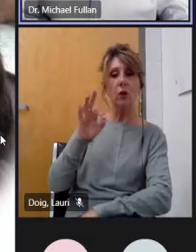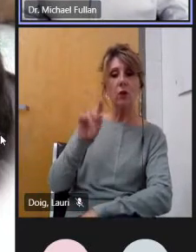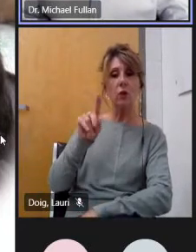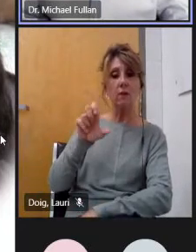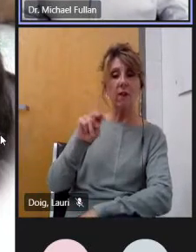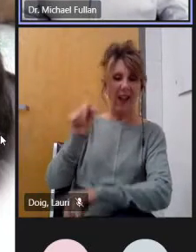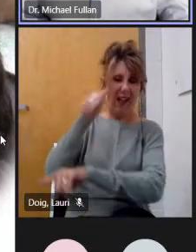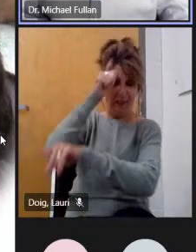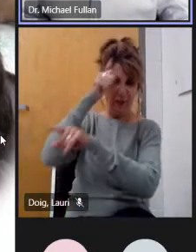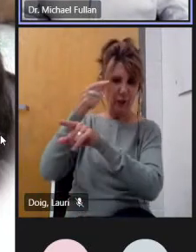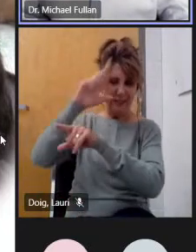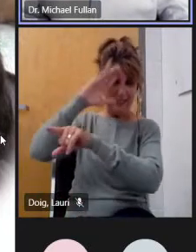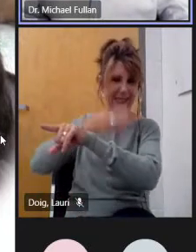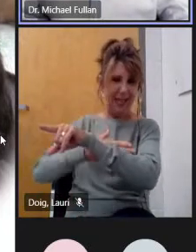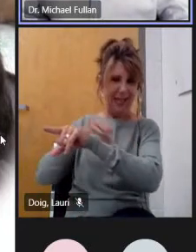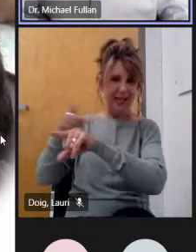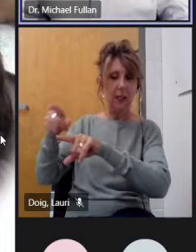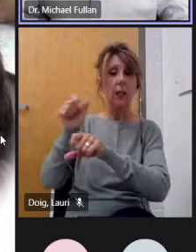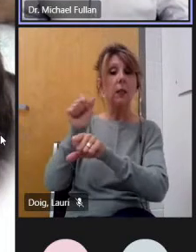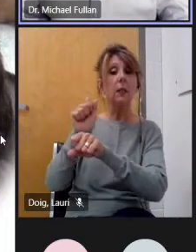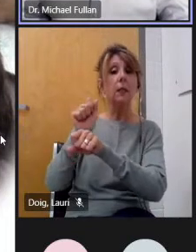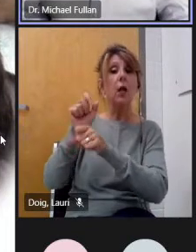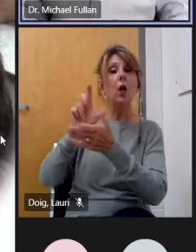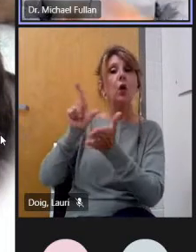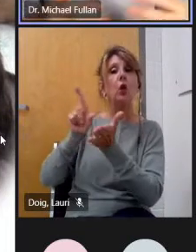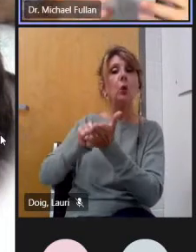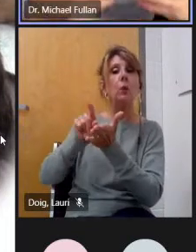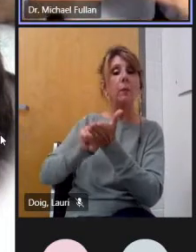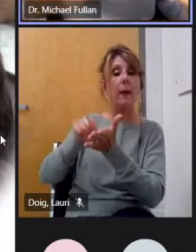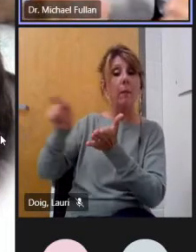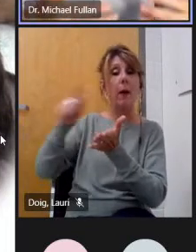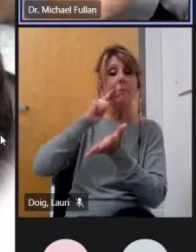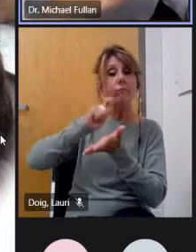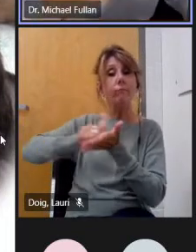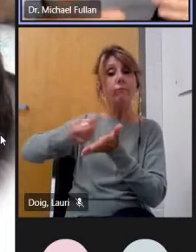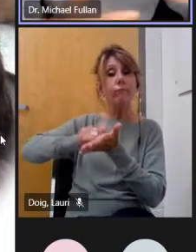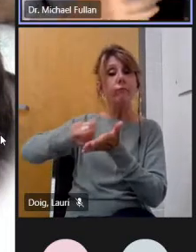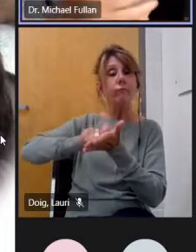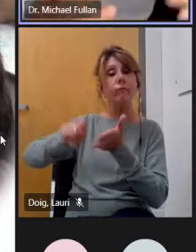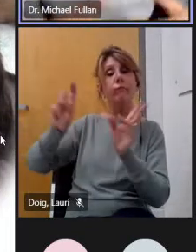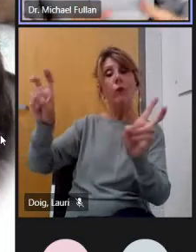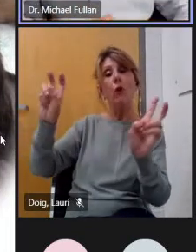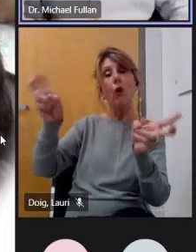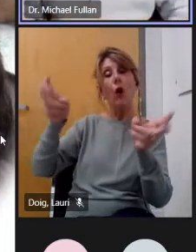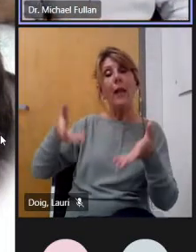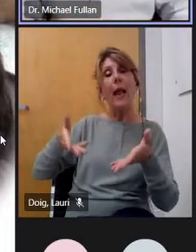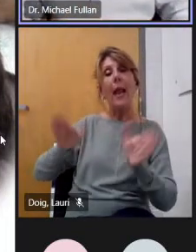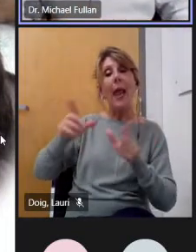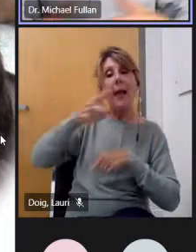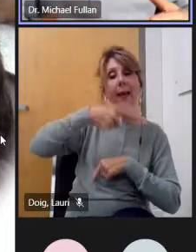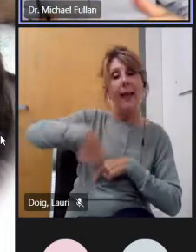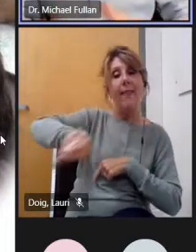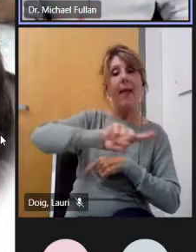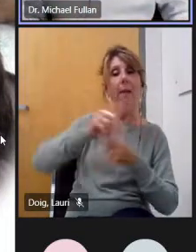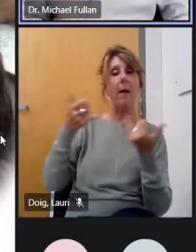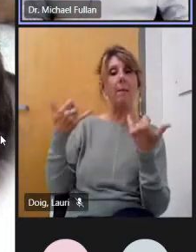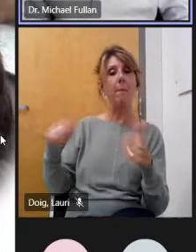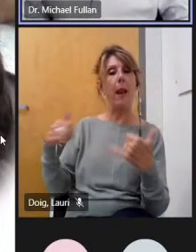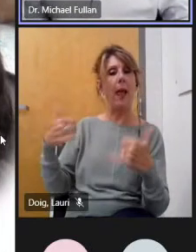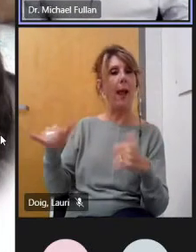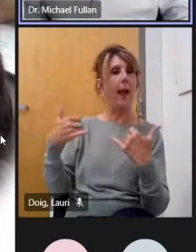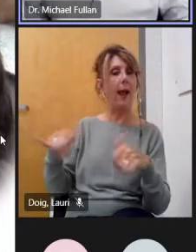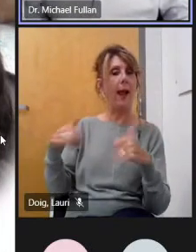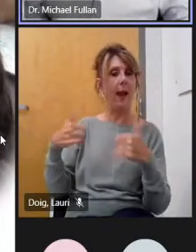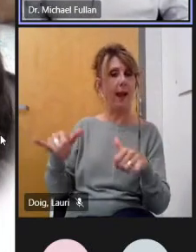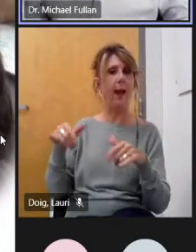weekend in the globe on let them play it was called and so it's really a great kind of emotional uh tied into the